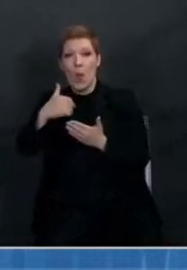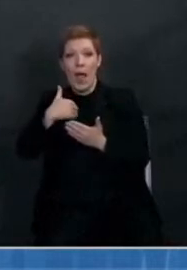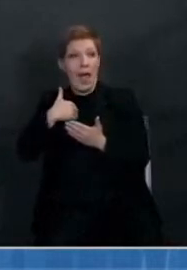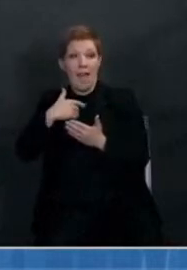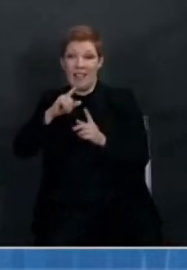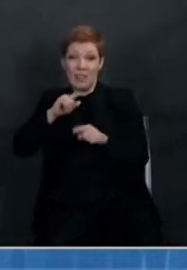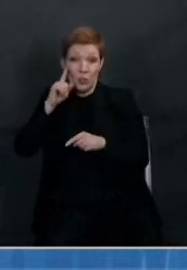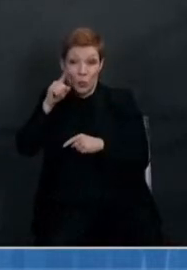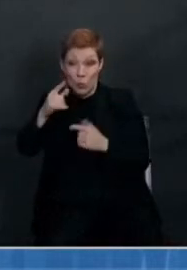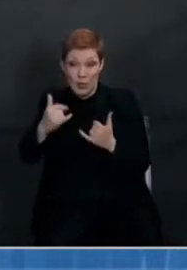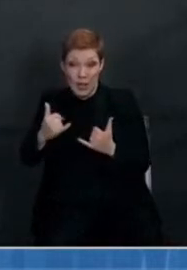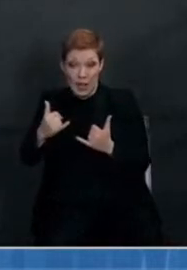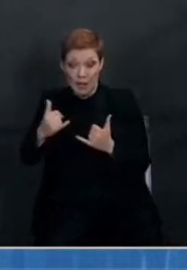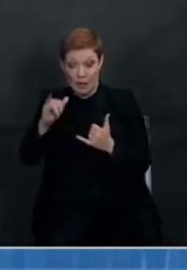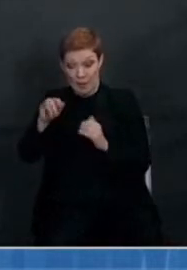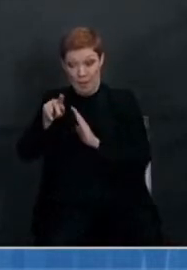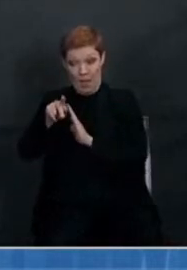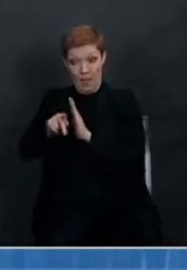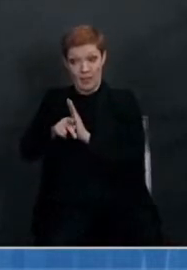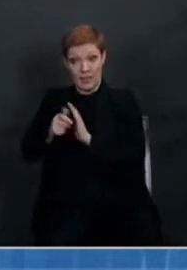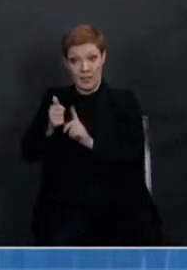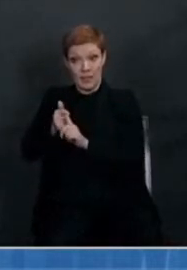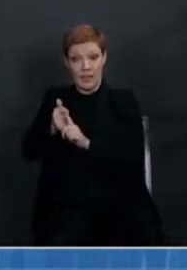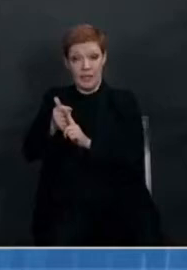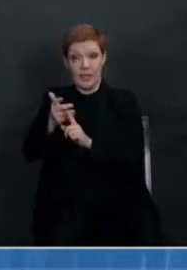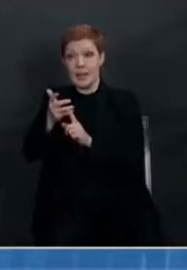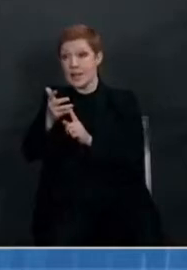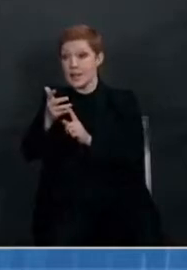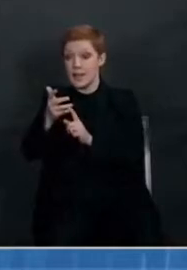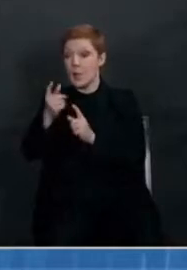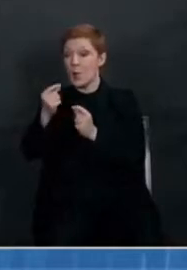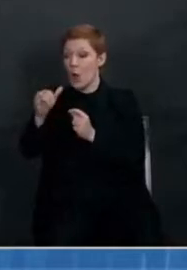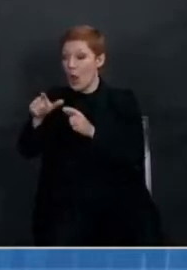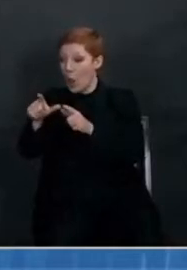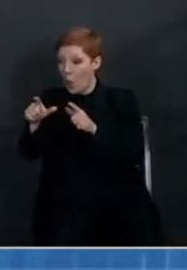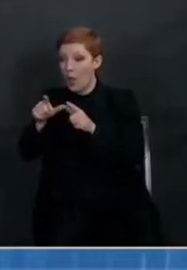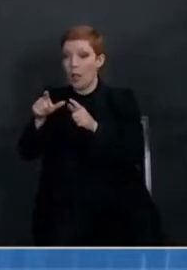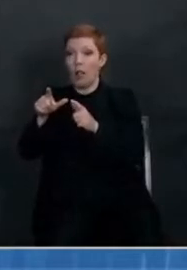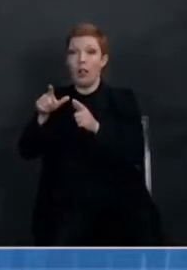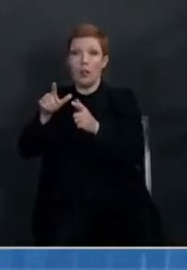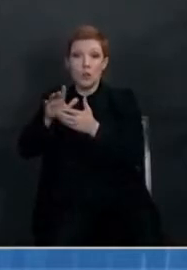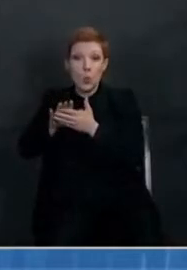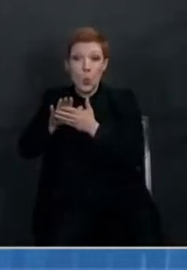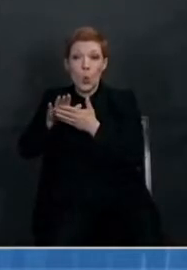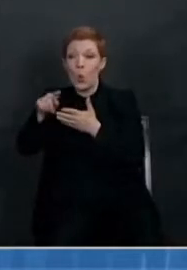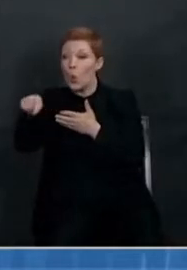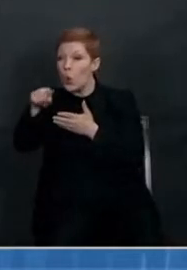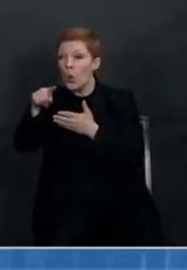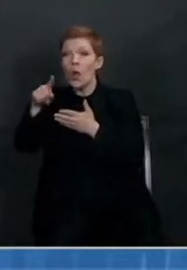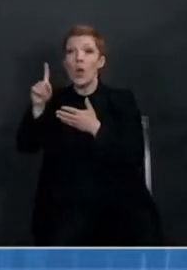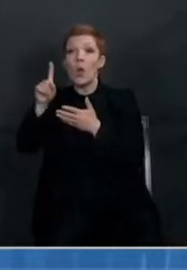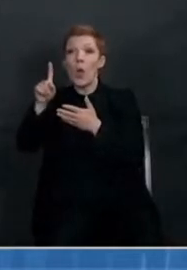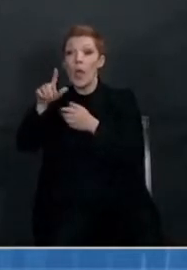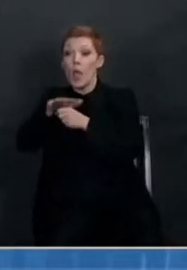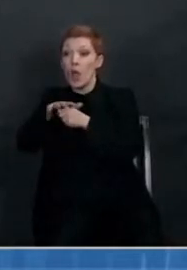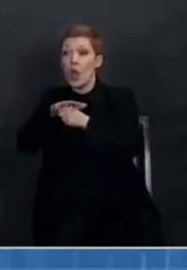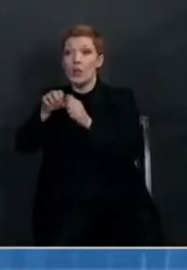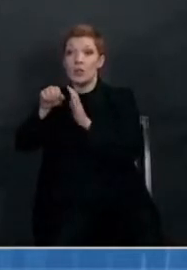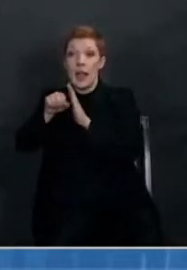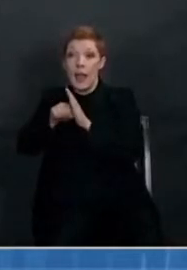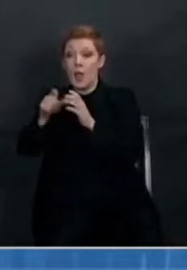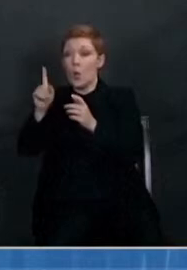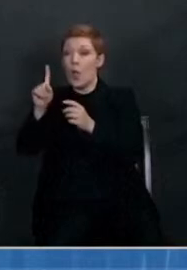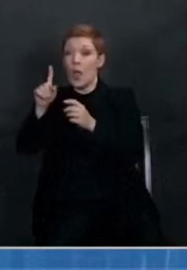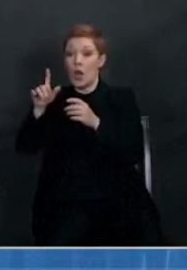What will the federal government, state governments, local governments, school districts, what steps will they take to make these